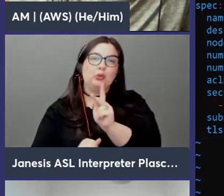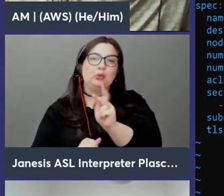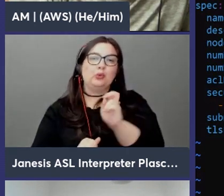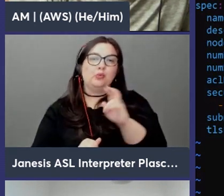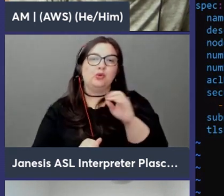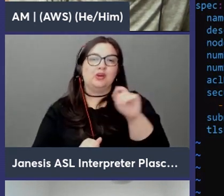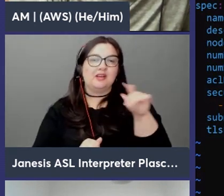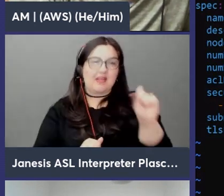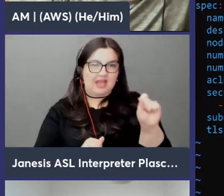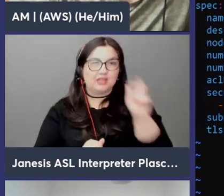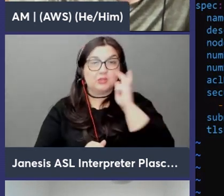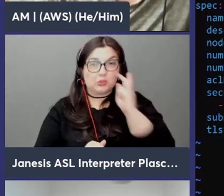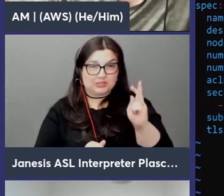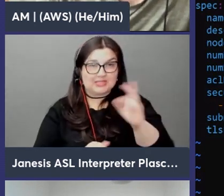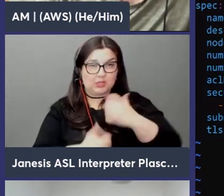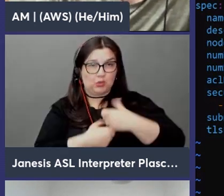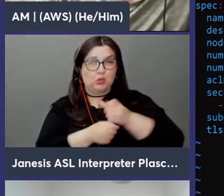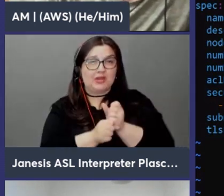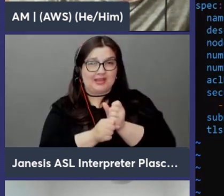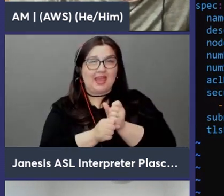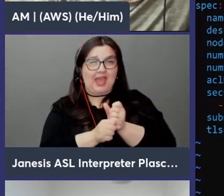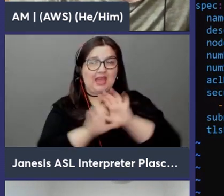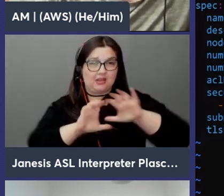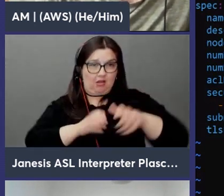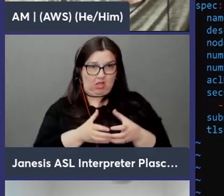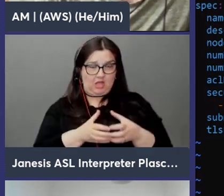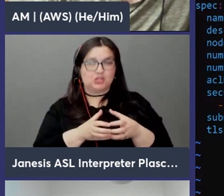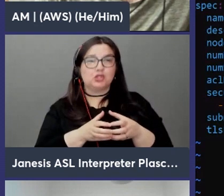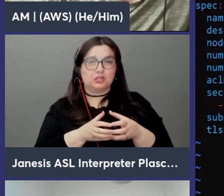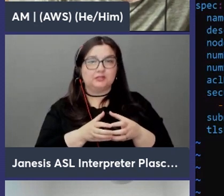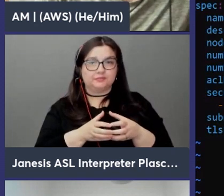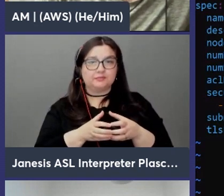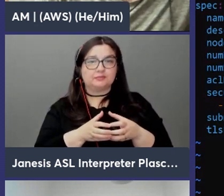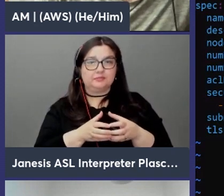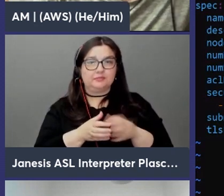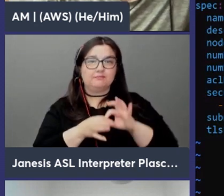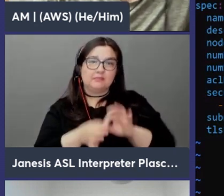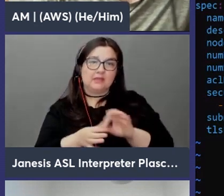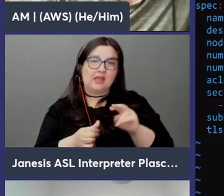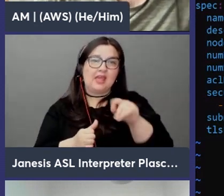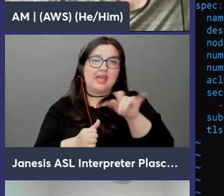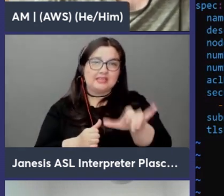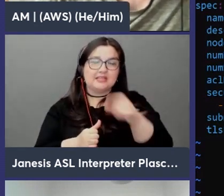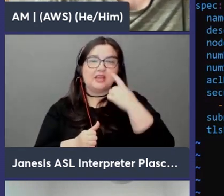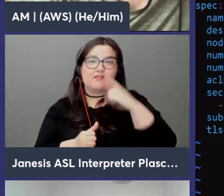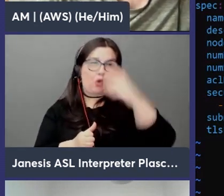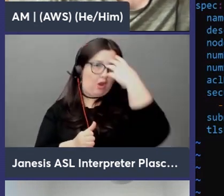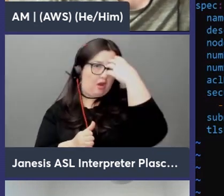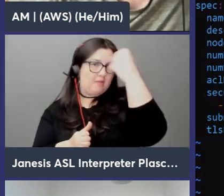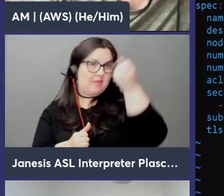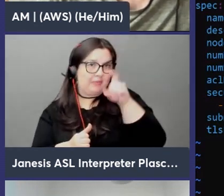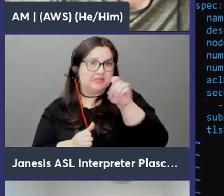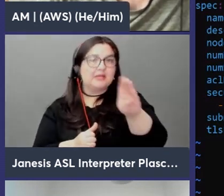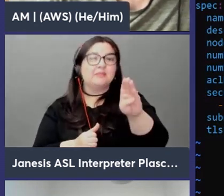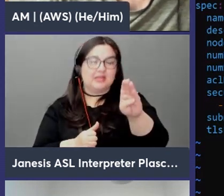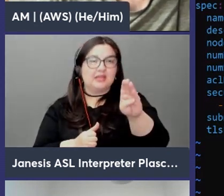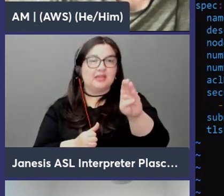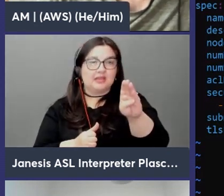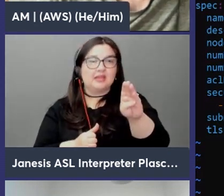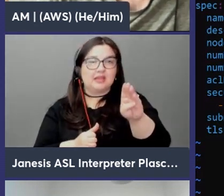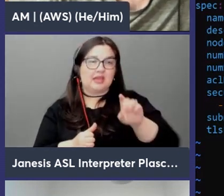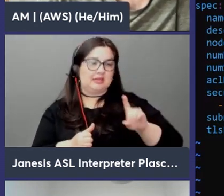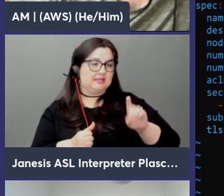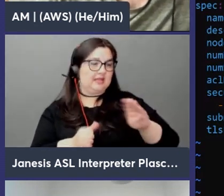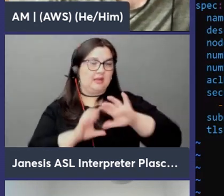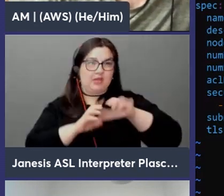we're going to create a cluster uh this cluster is is essentially an entity for memory db which is a database cluster uh the name